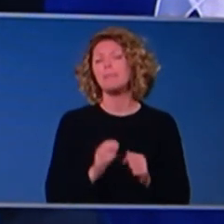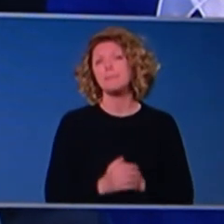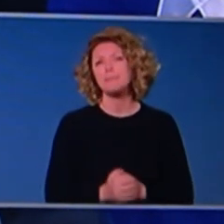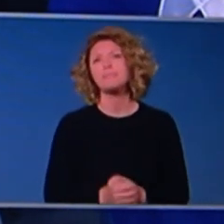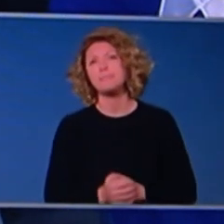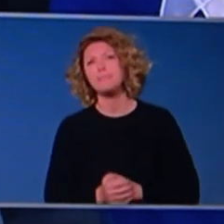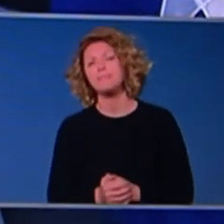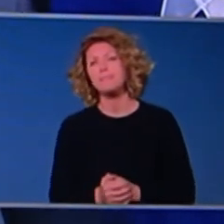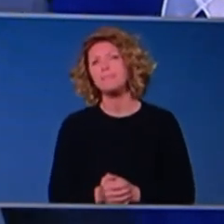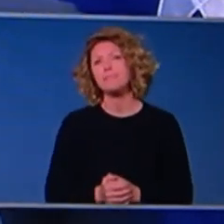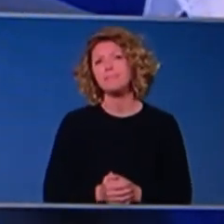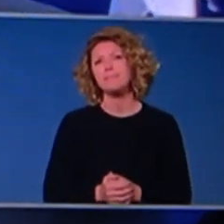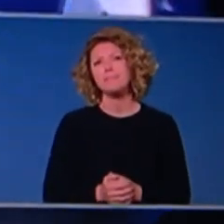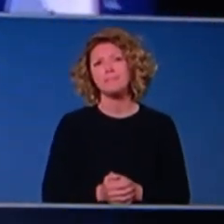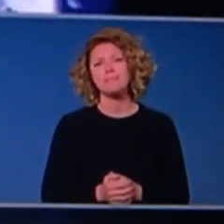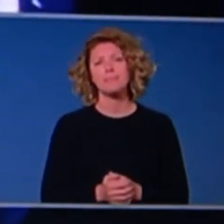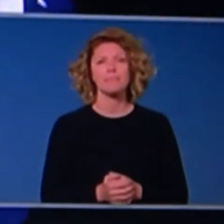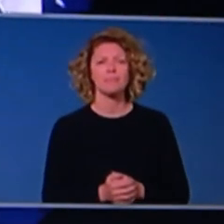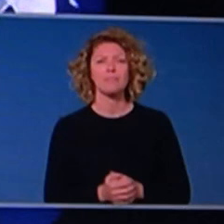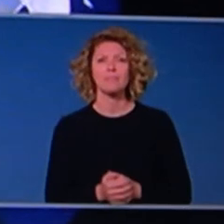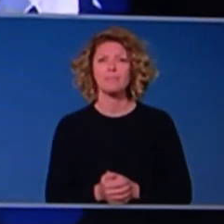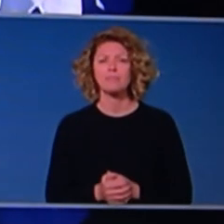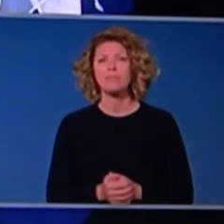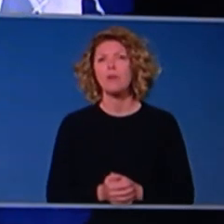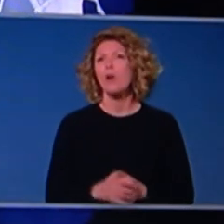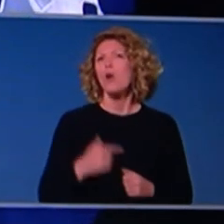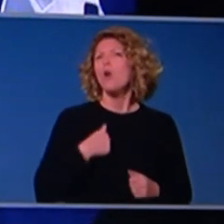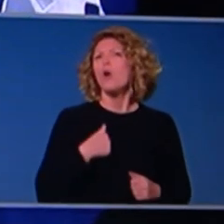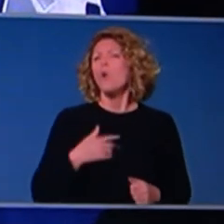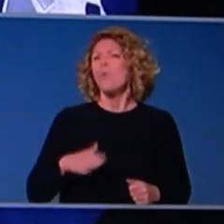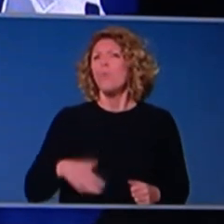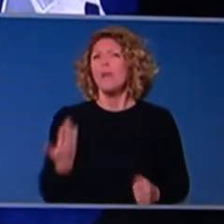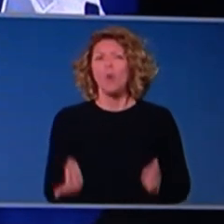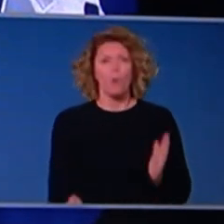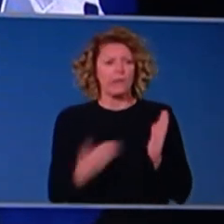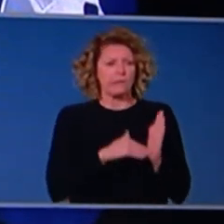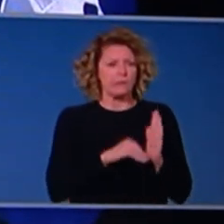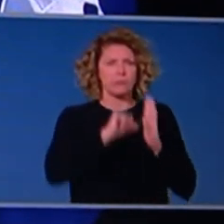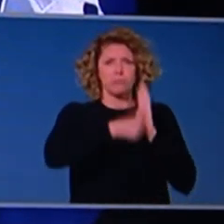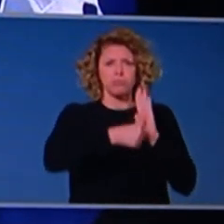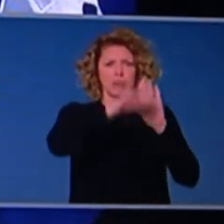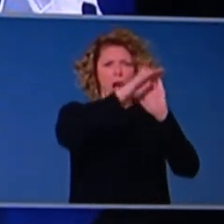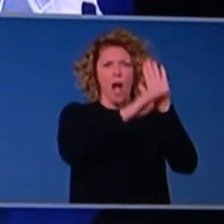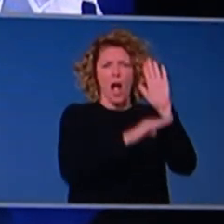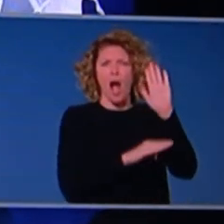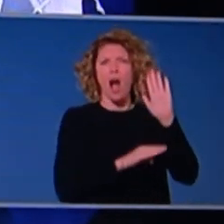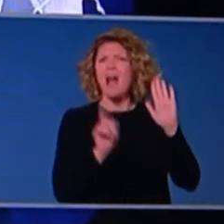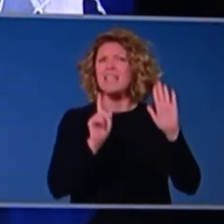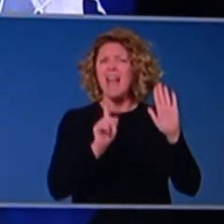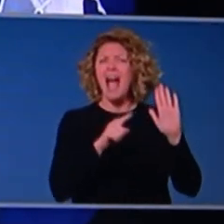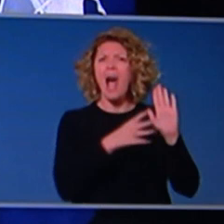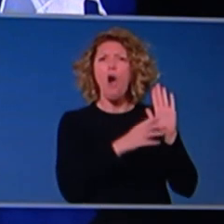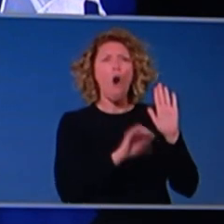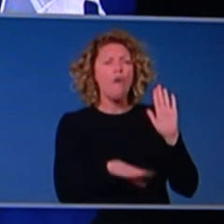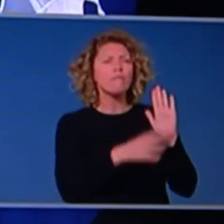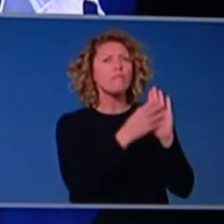we, we're not in, we haven't been considering additional restrictions that we've been out of that mode now for some weeks. So